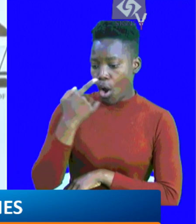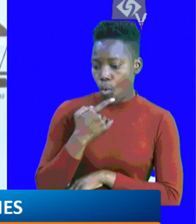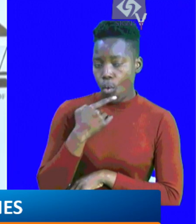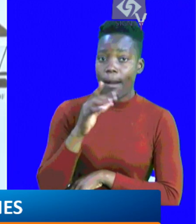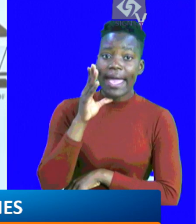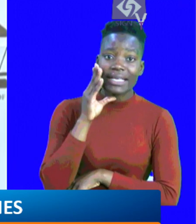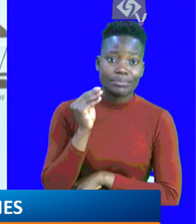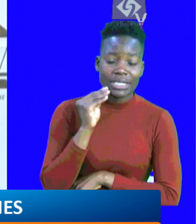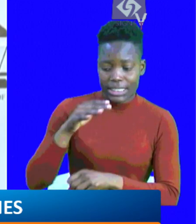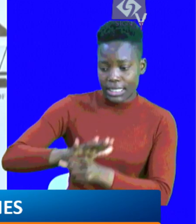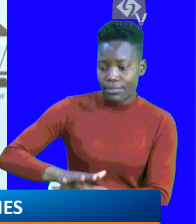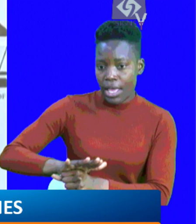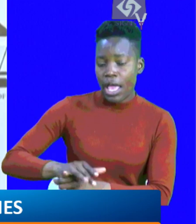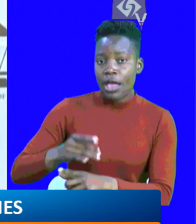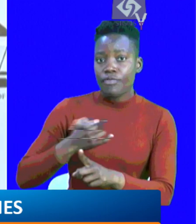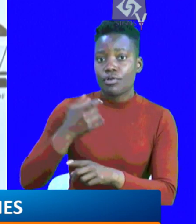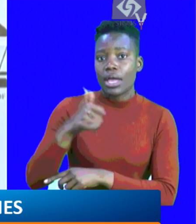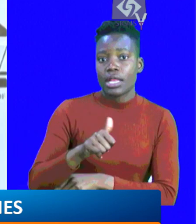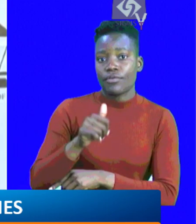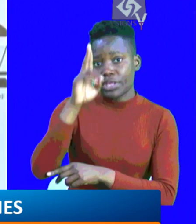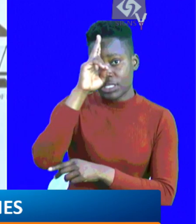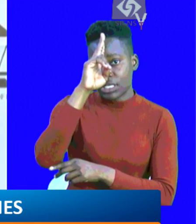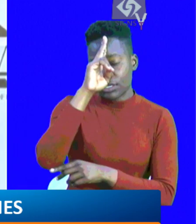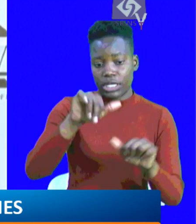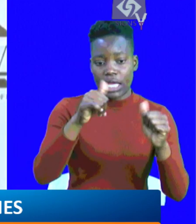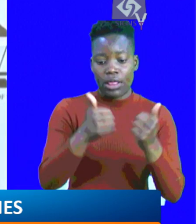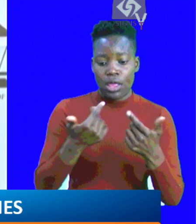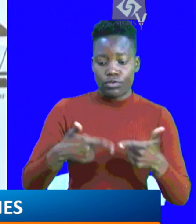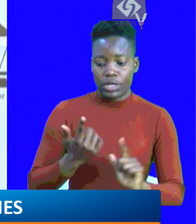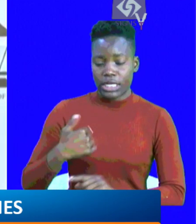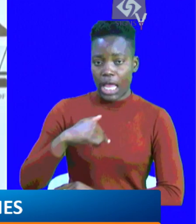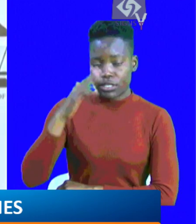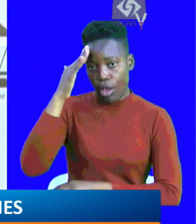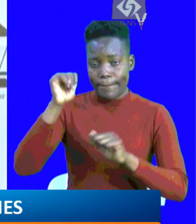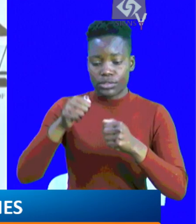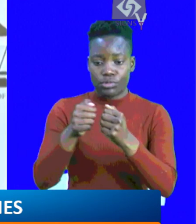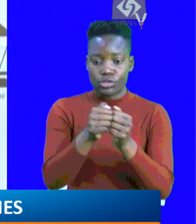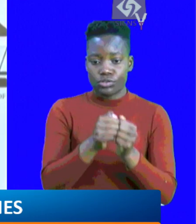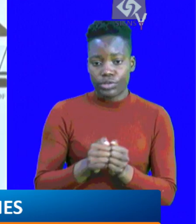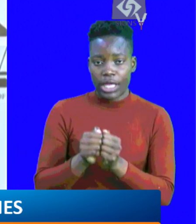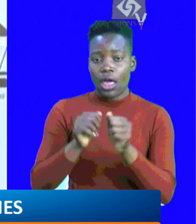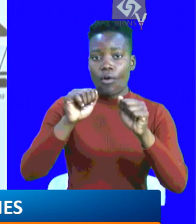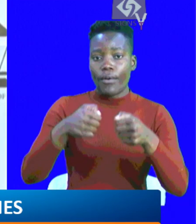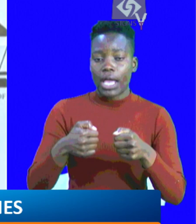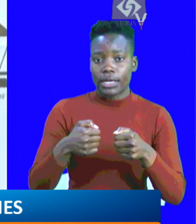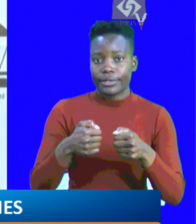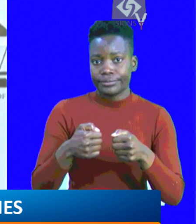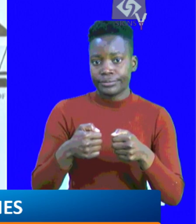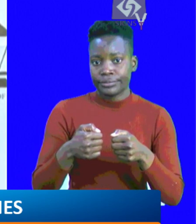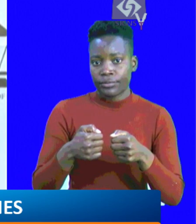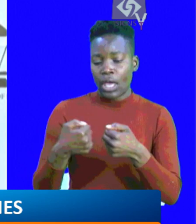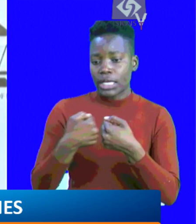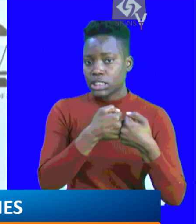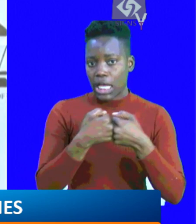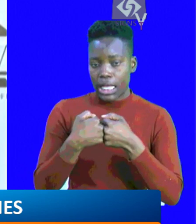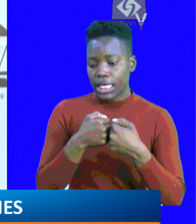members, those who are facing intimidation from any of the security agencies, to let us know, so